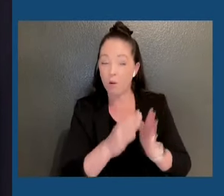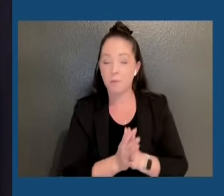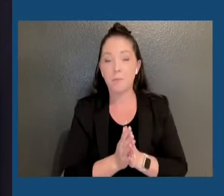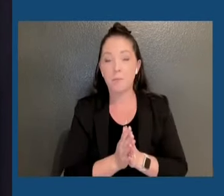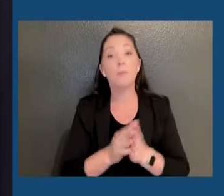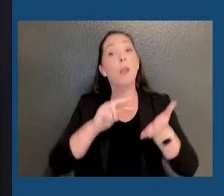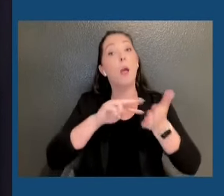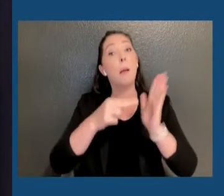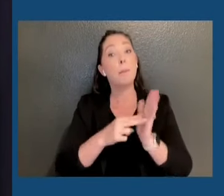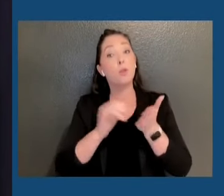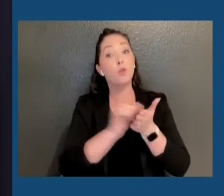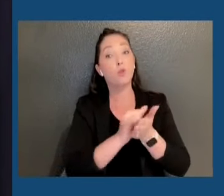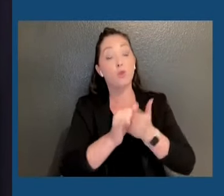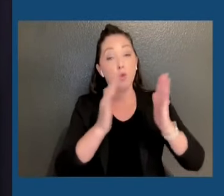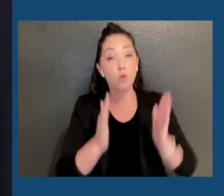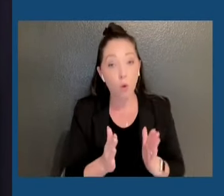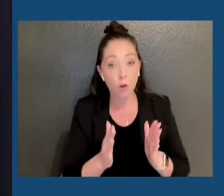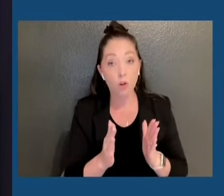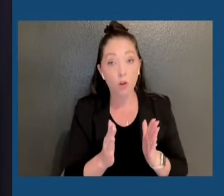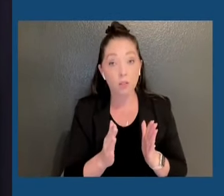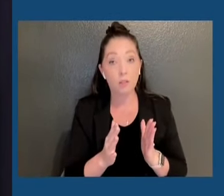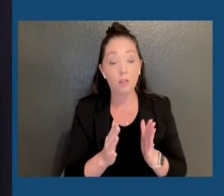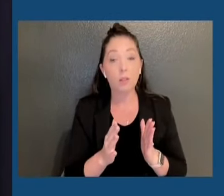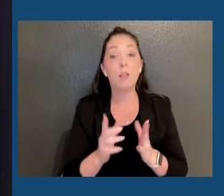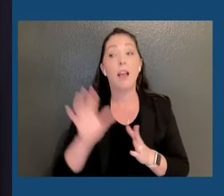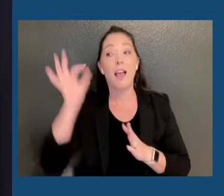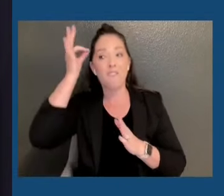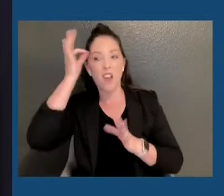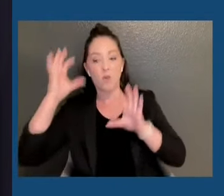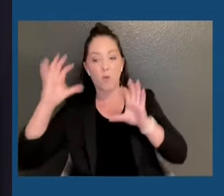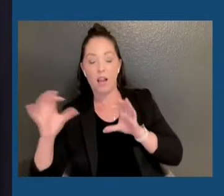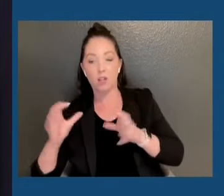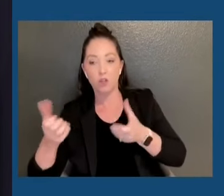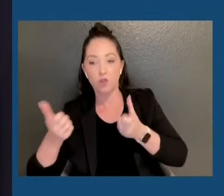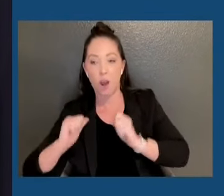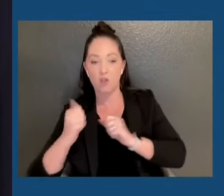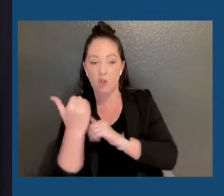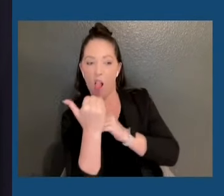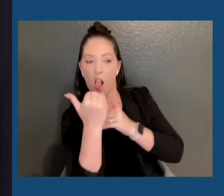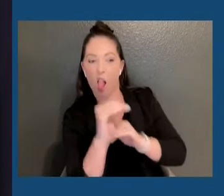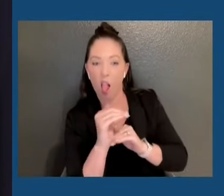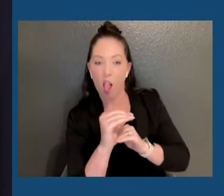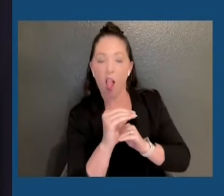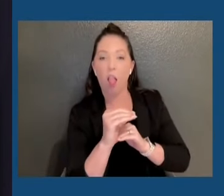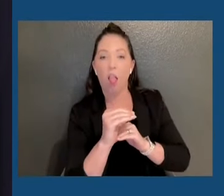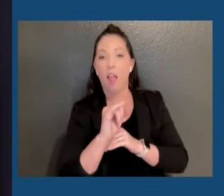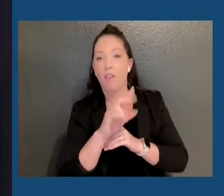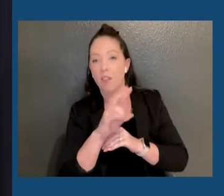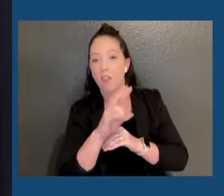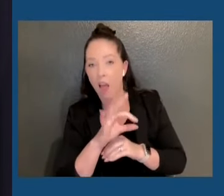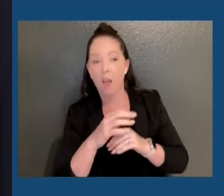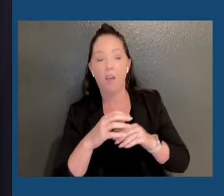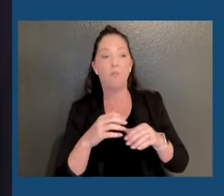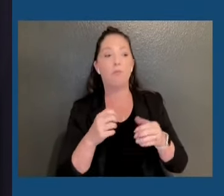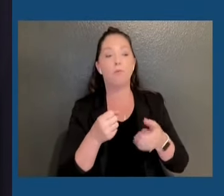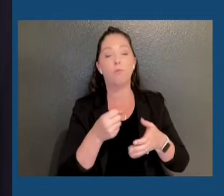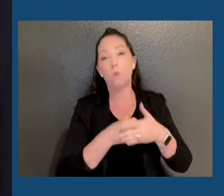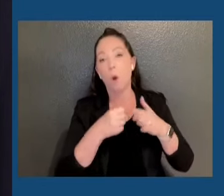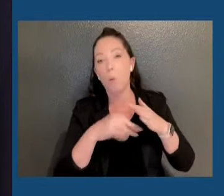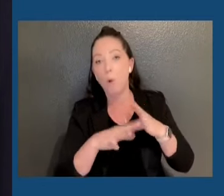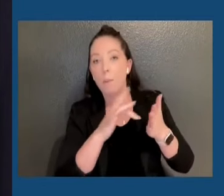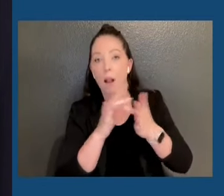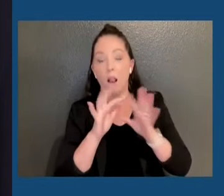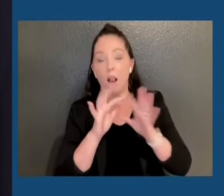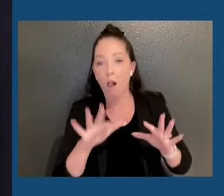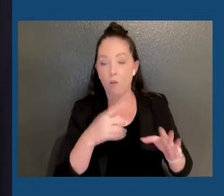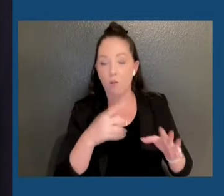protected from federal actions where they try to limit contraception or IVF or abortion medication here in the state of New